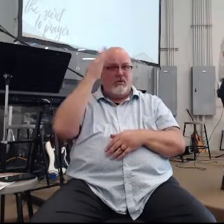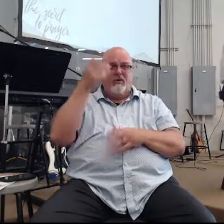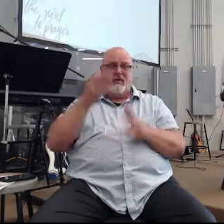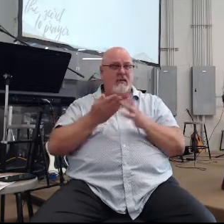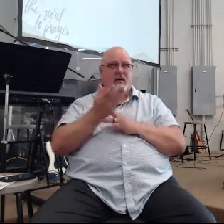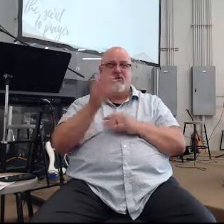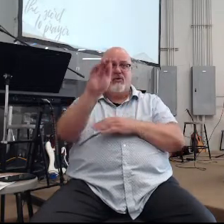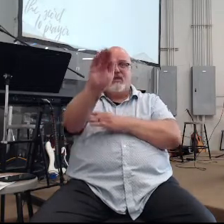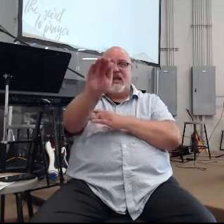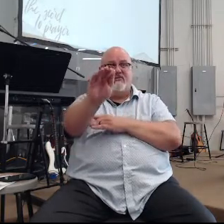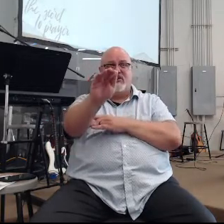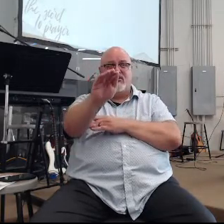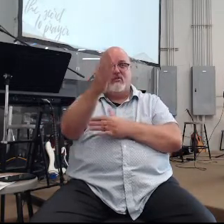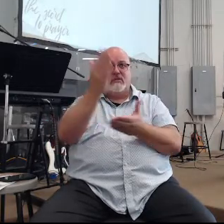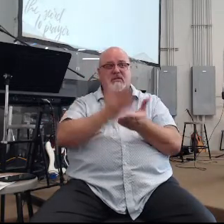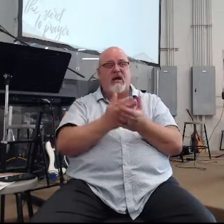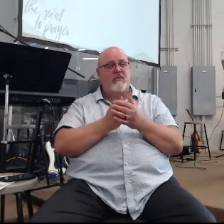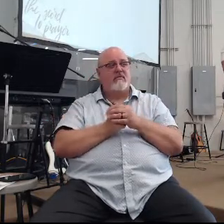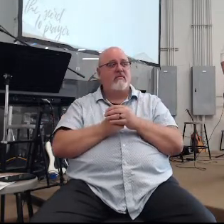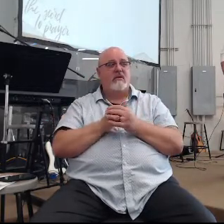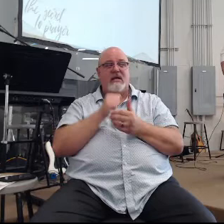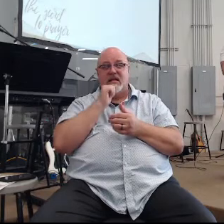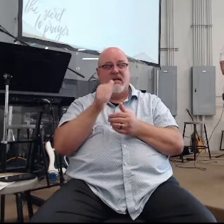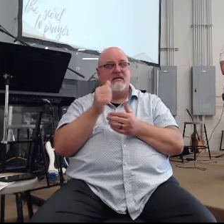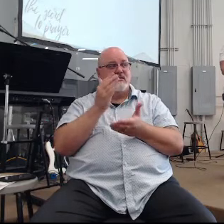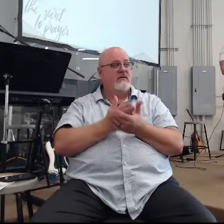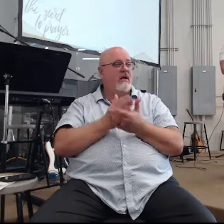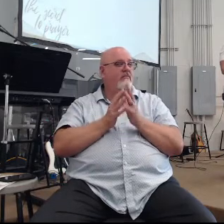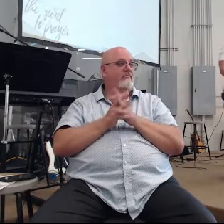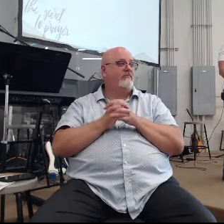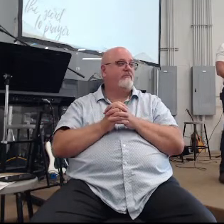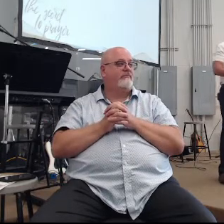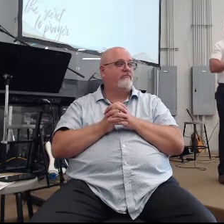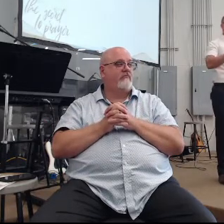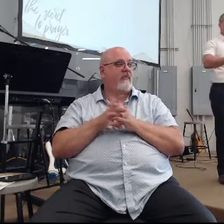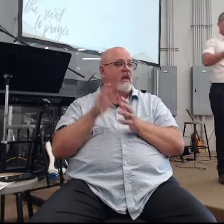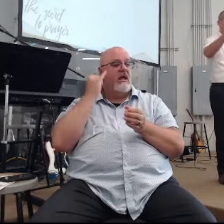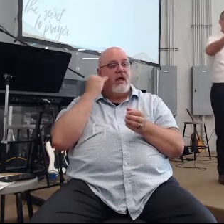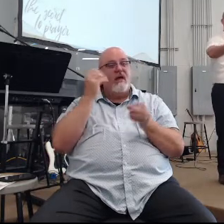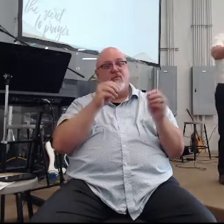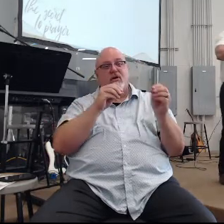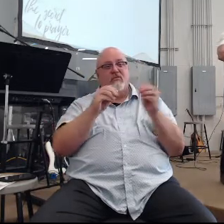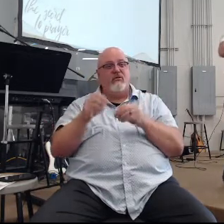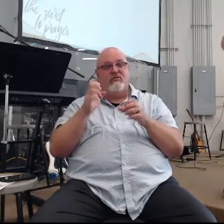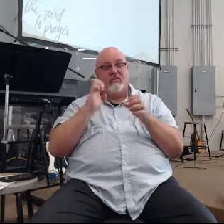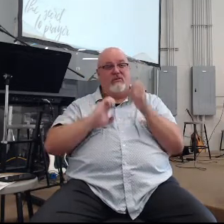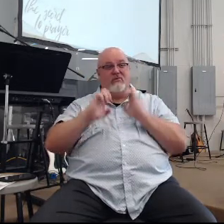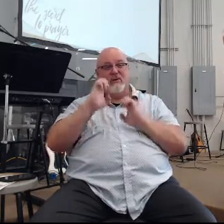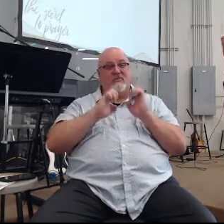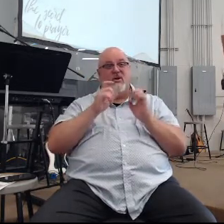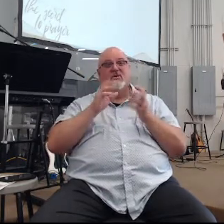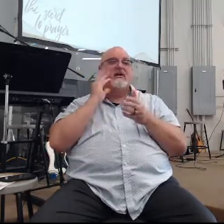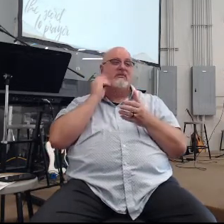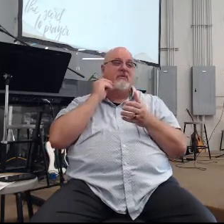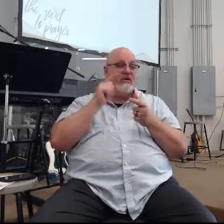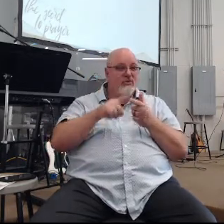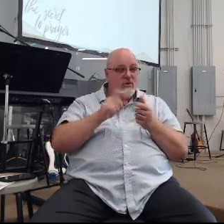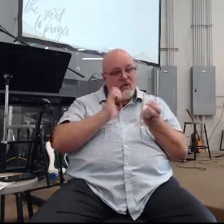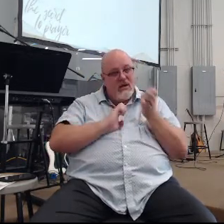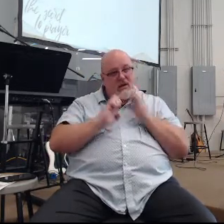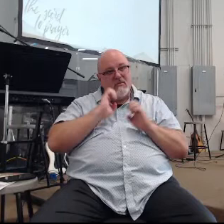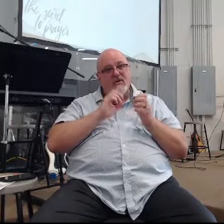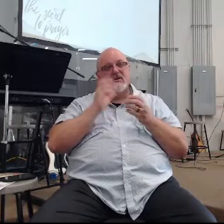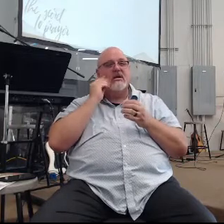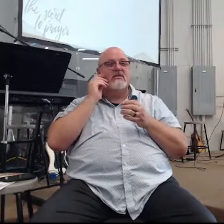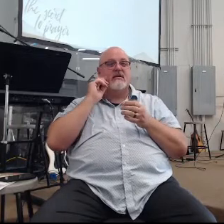through the afternoon it just doesn't and and if we're moving from emotional experience to emotional experience guess